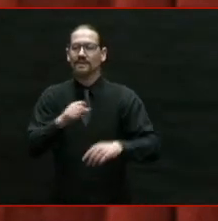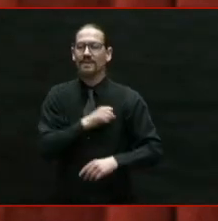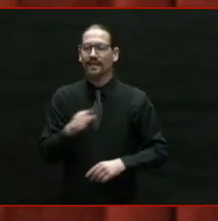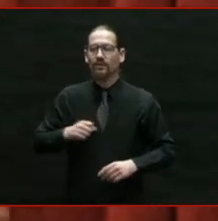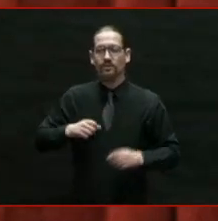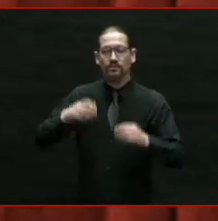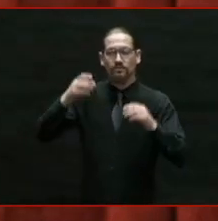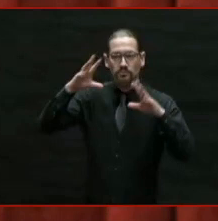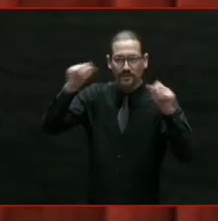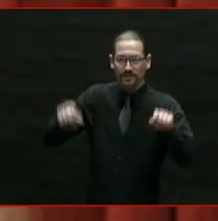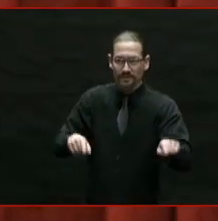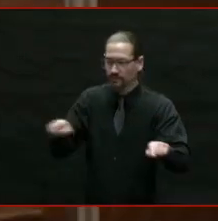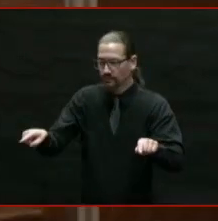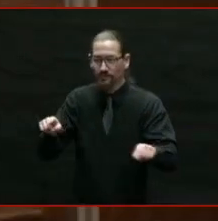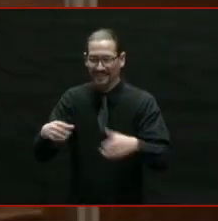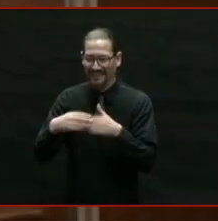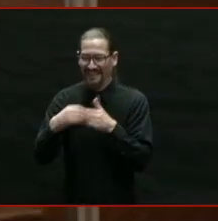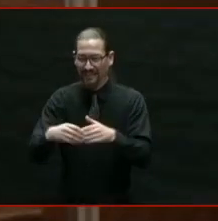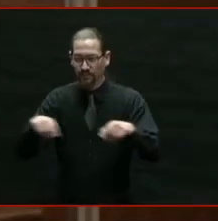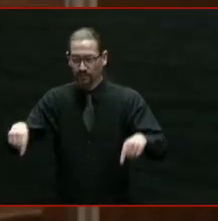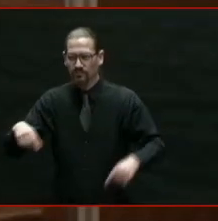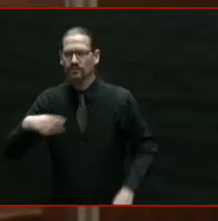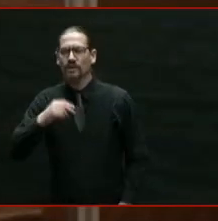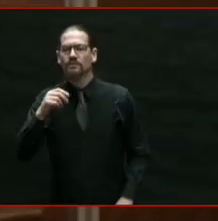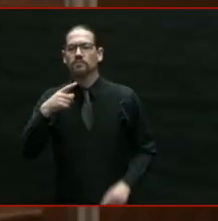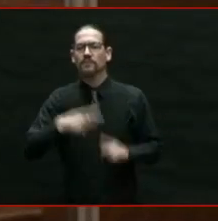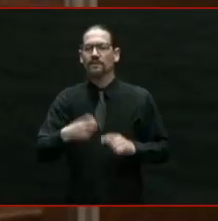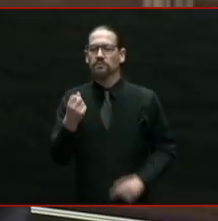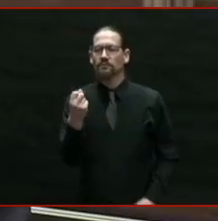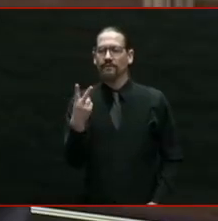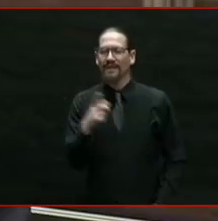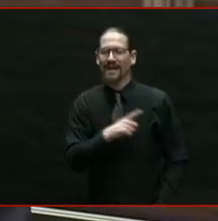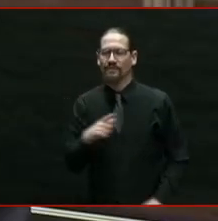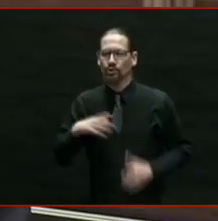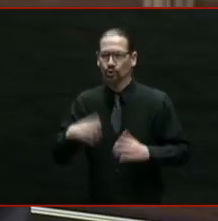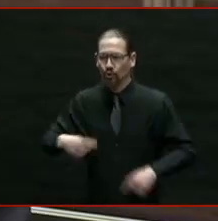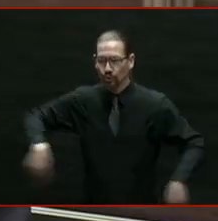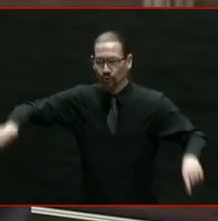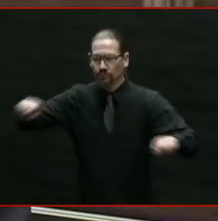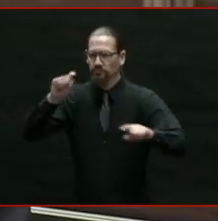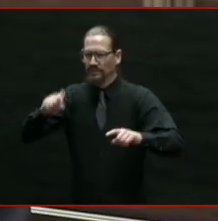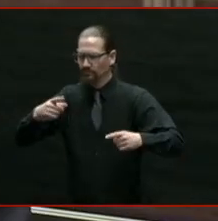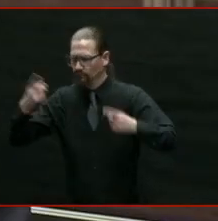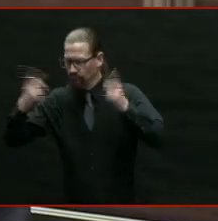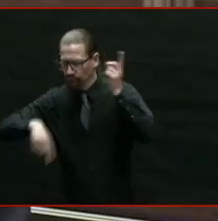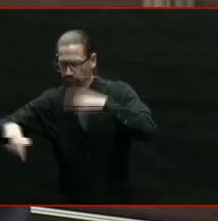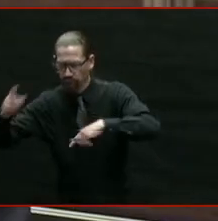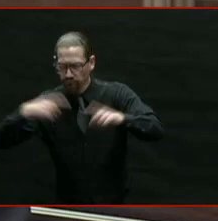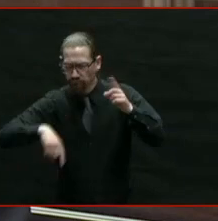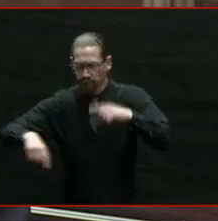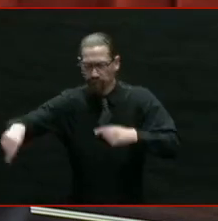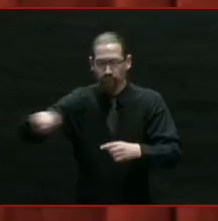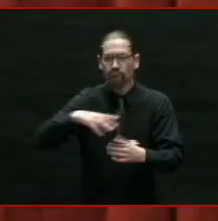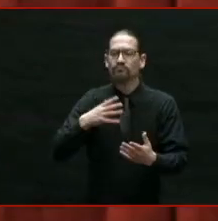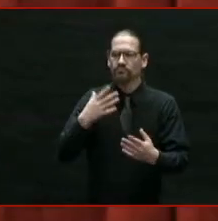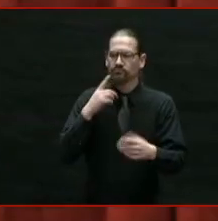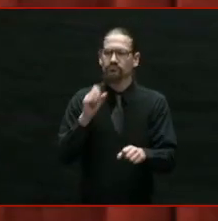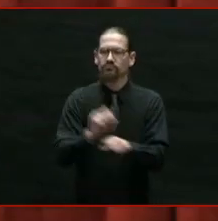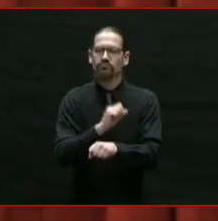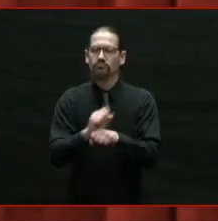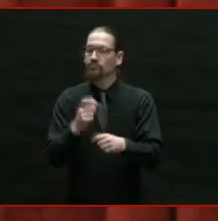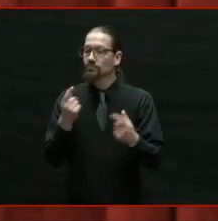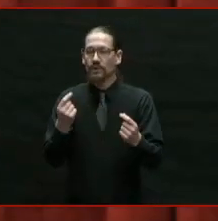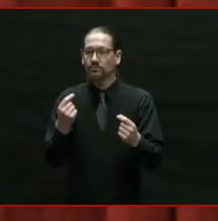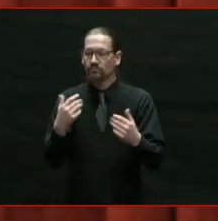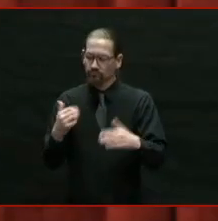more than a dozen of their colleagues, that program's not going to expire. We are not going to pull